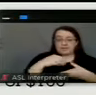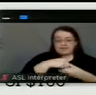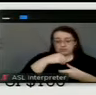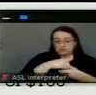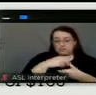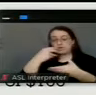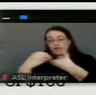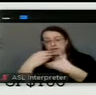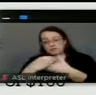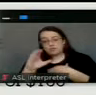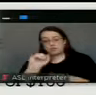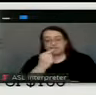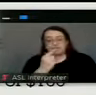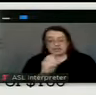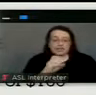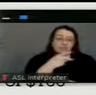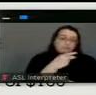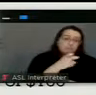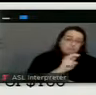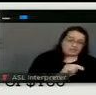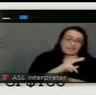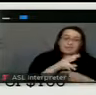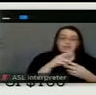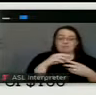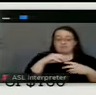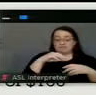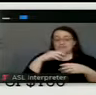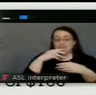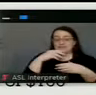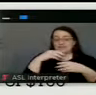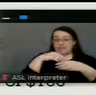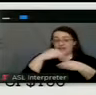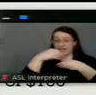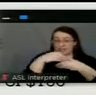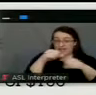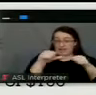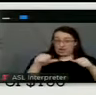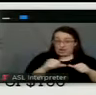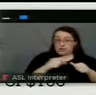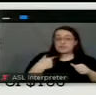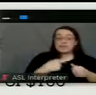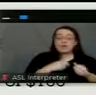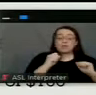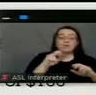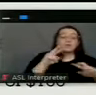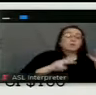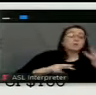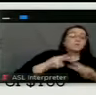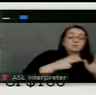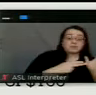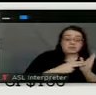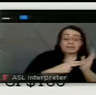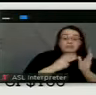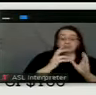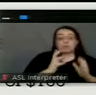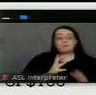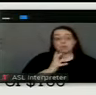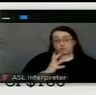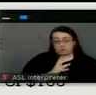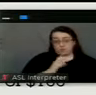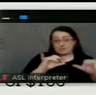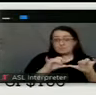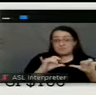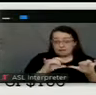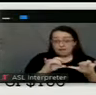cages, pens, and enclosed outdoor areas that we'll be able to review to make sure that it's appropriate size